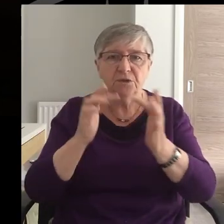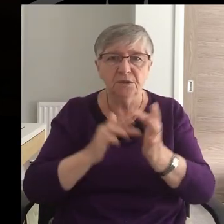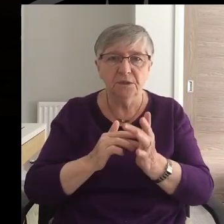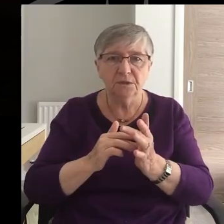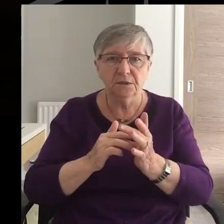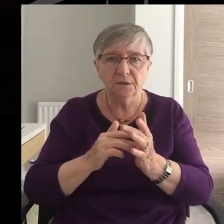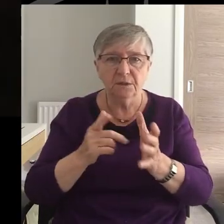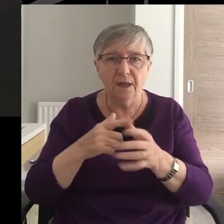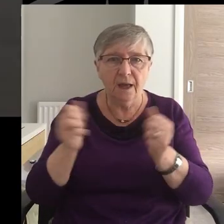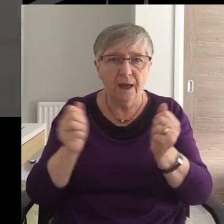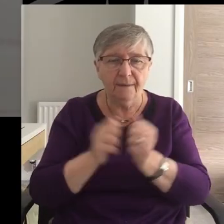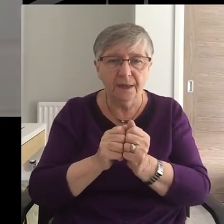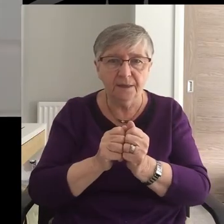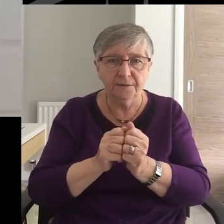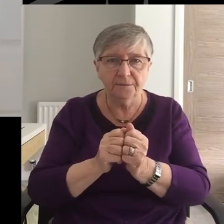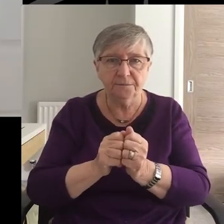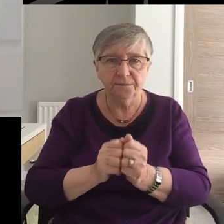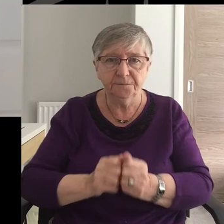Amen